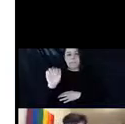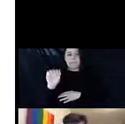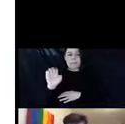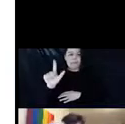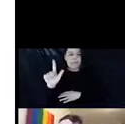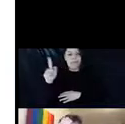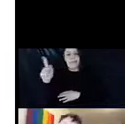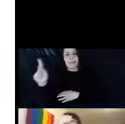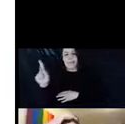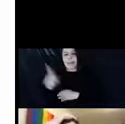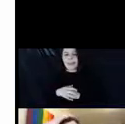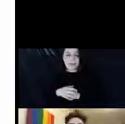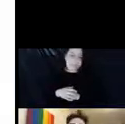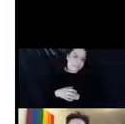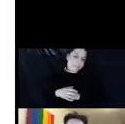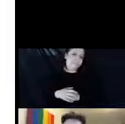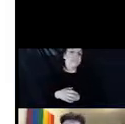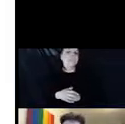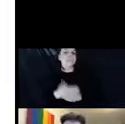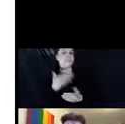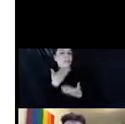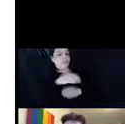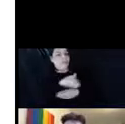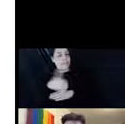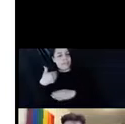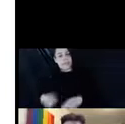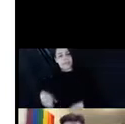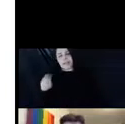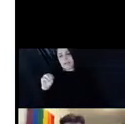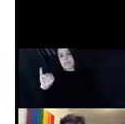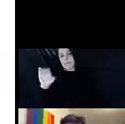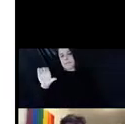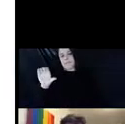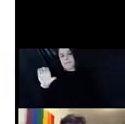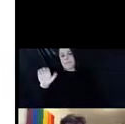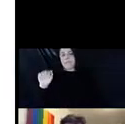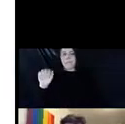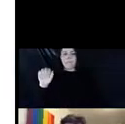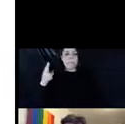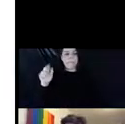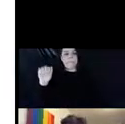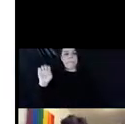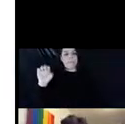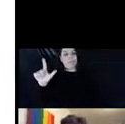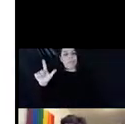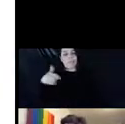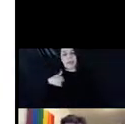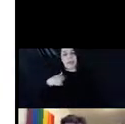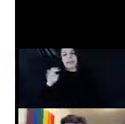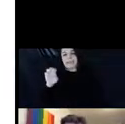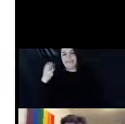Michael good evening, everyone. Uh, I'm Michael. Um, yes, he, him pronouns. And, uh, let's see, I'm, uh,